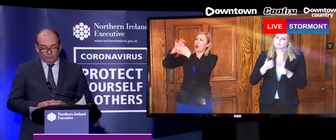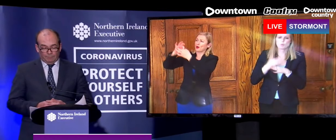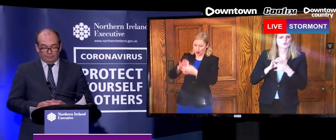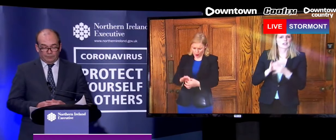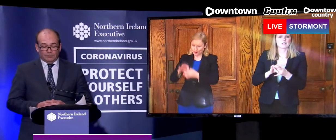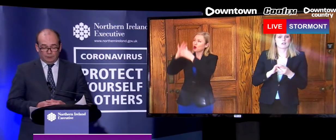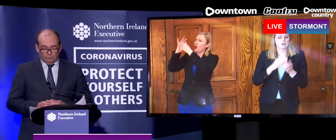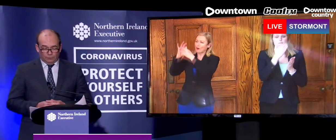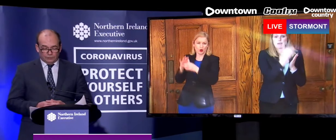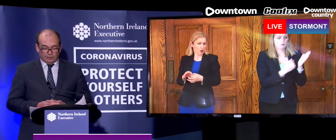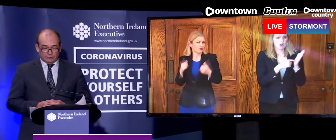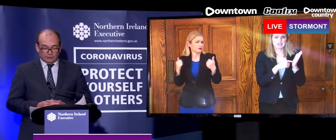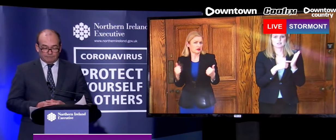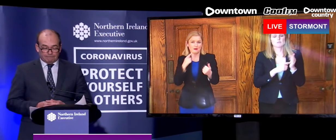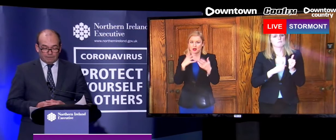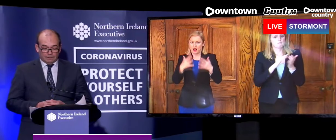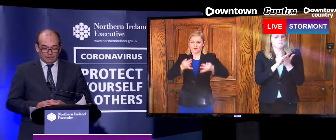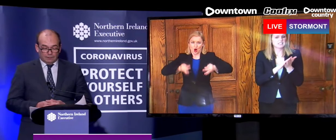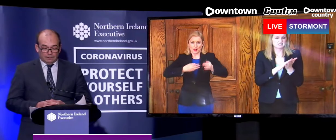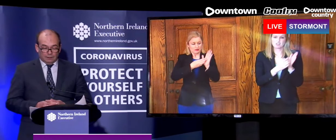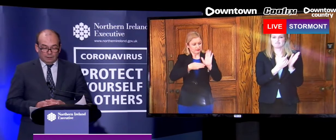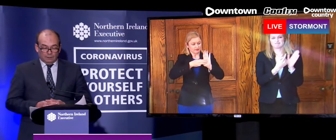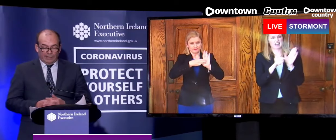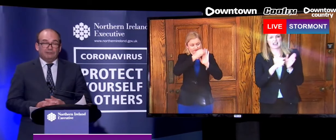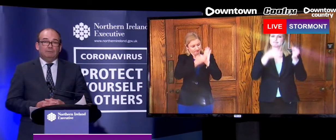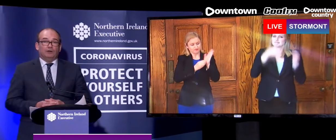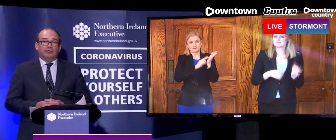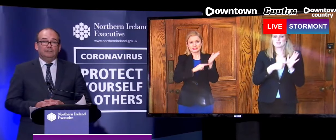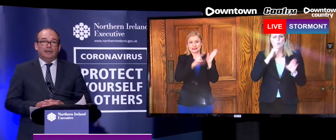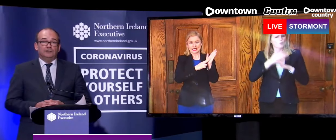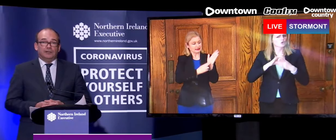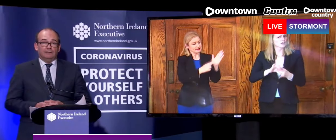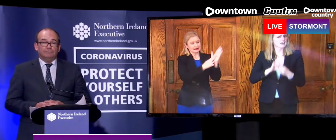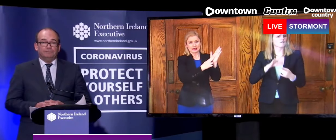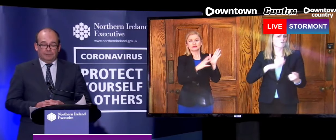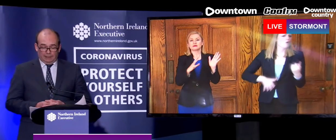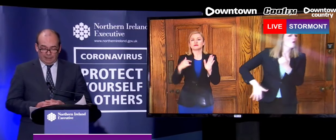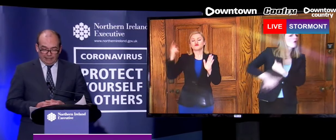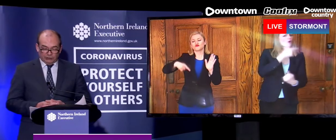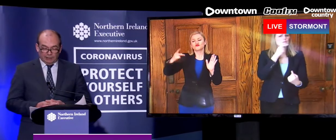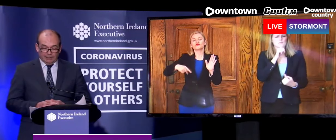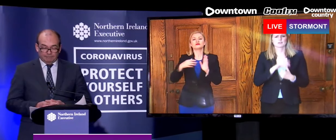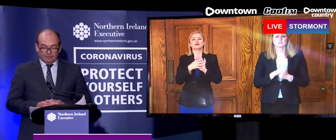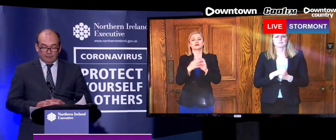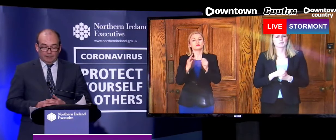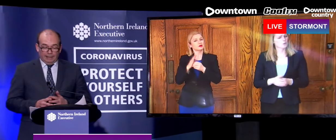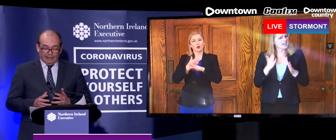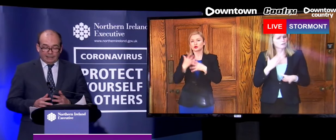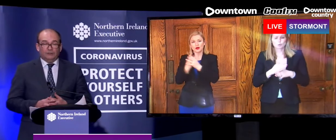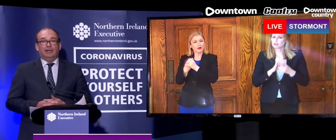together for the benefit of all citizens. We have to keep working together nationally